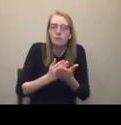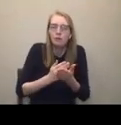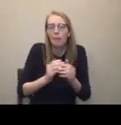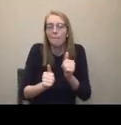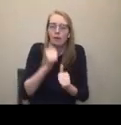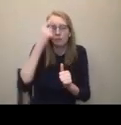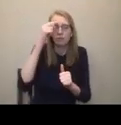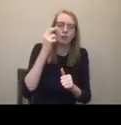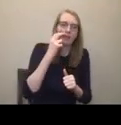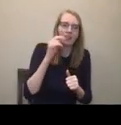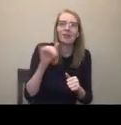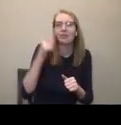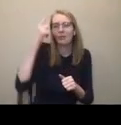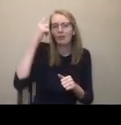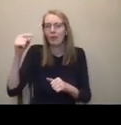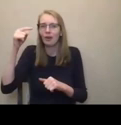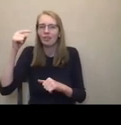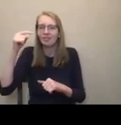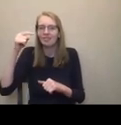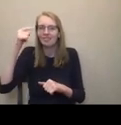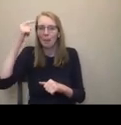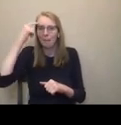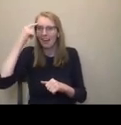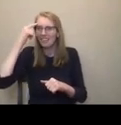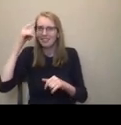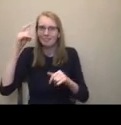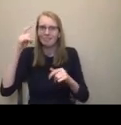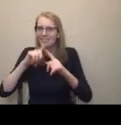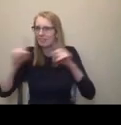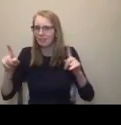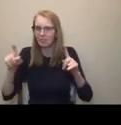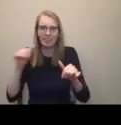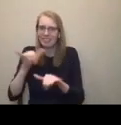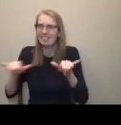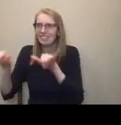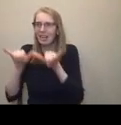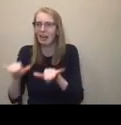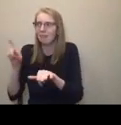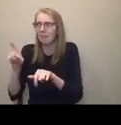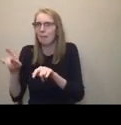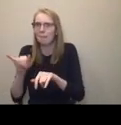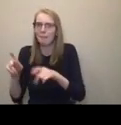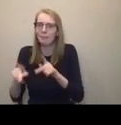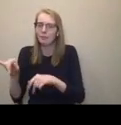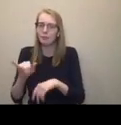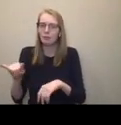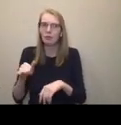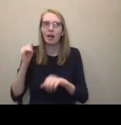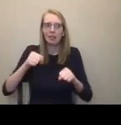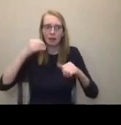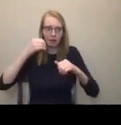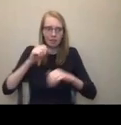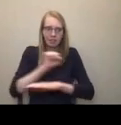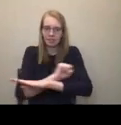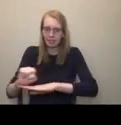touch tour is literally 45 minutes between the show, if you want to come in, we'll give you access to the house, you can touch go up on stage, touch the props, touch. So